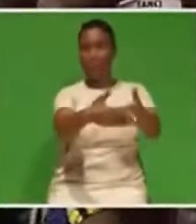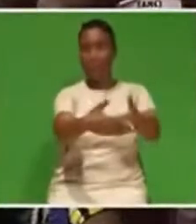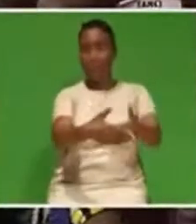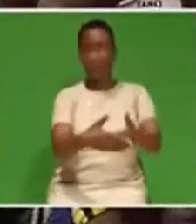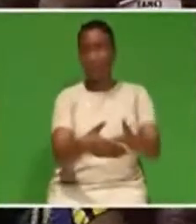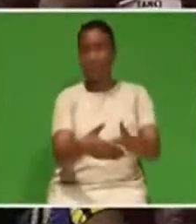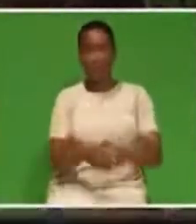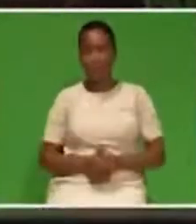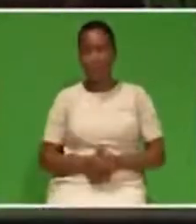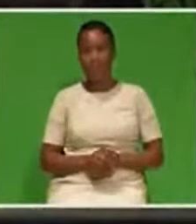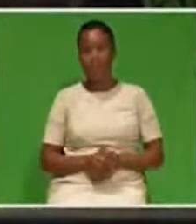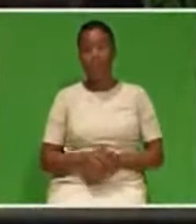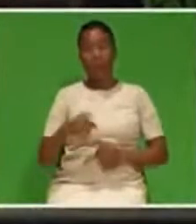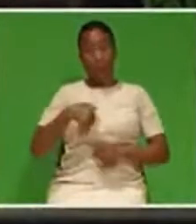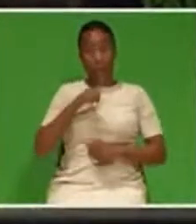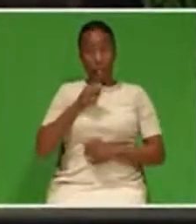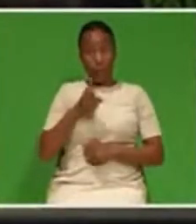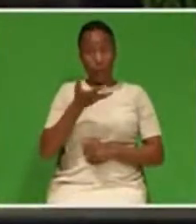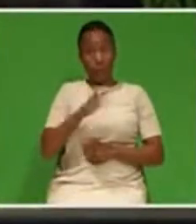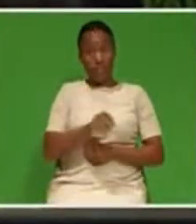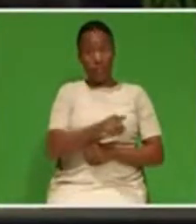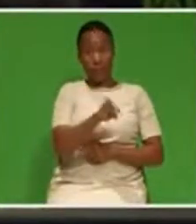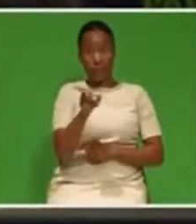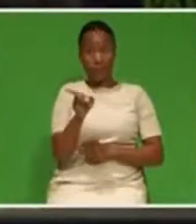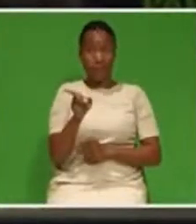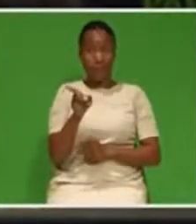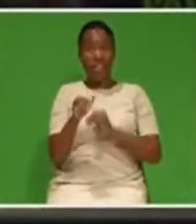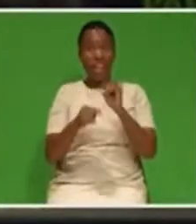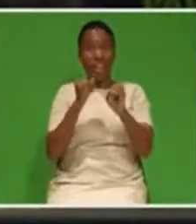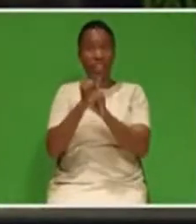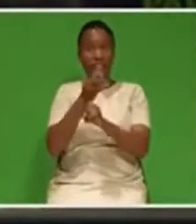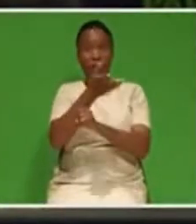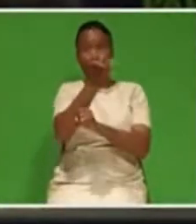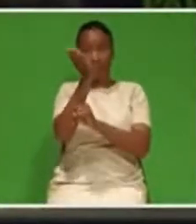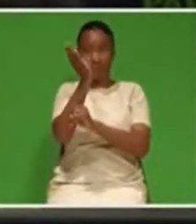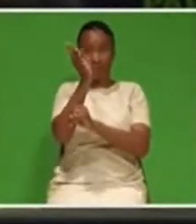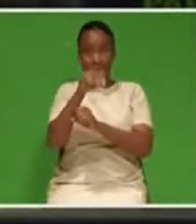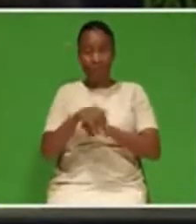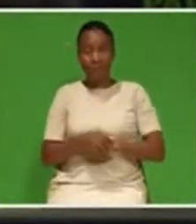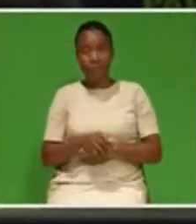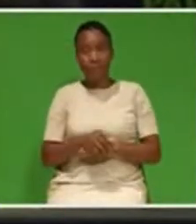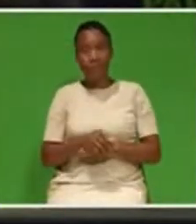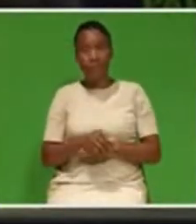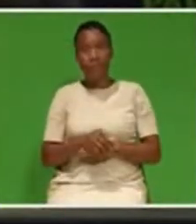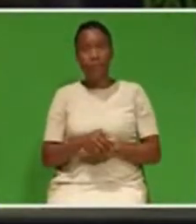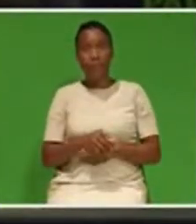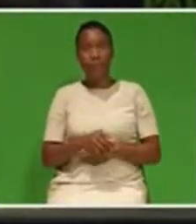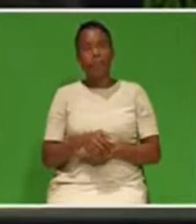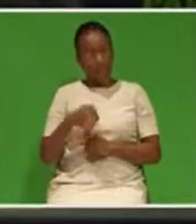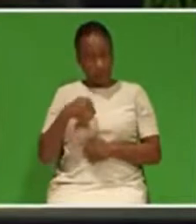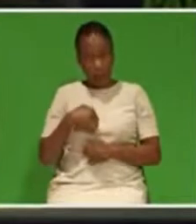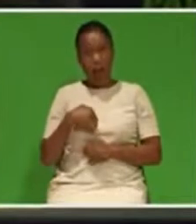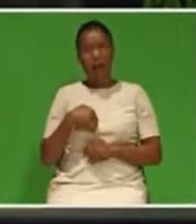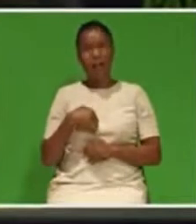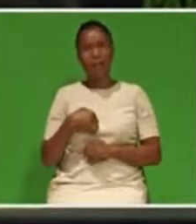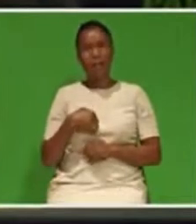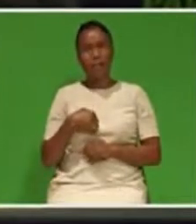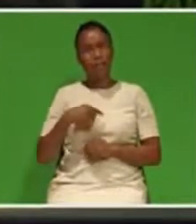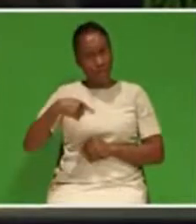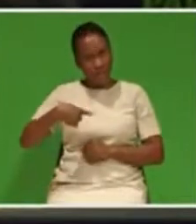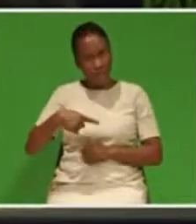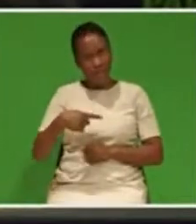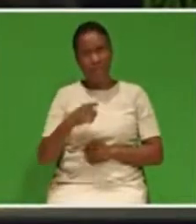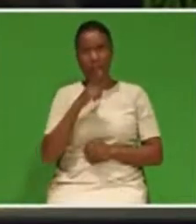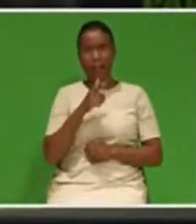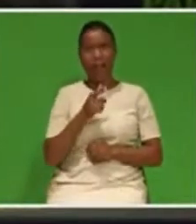And I've told them that, we've told them that, insisting that we are, however,